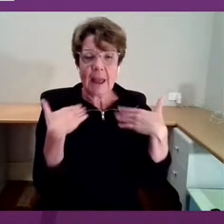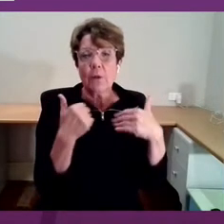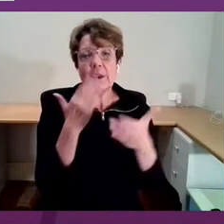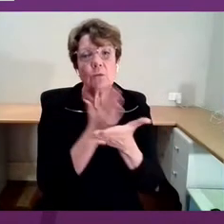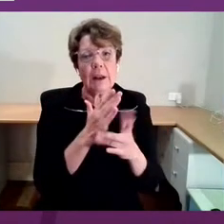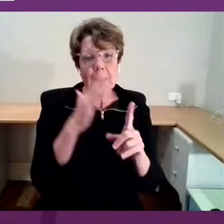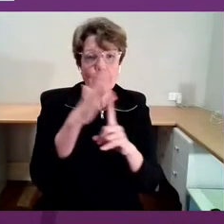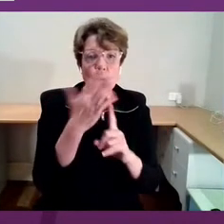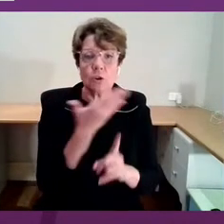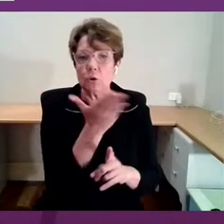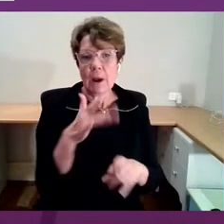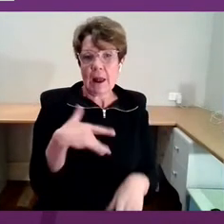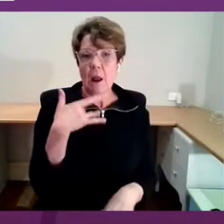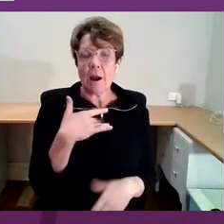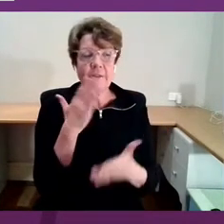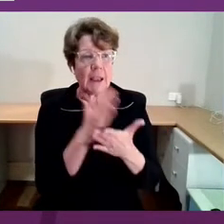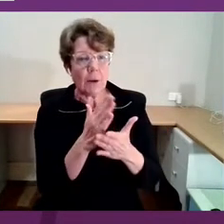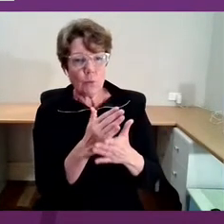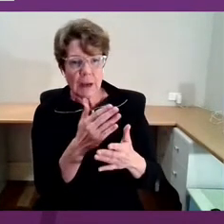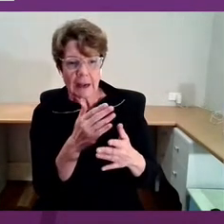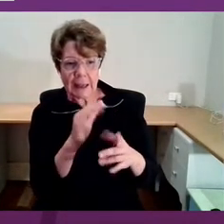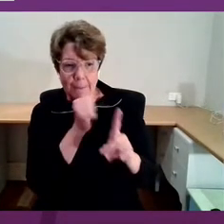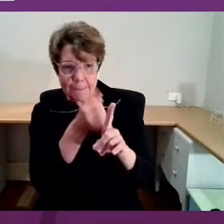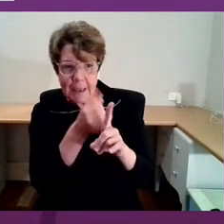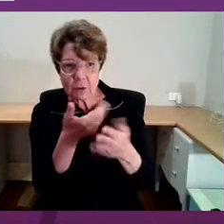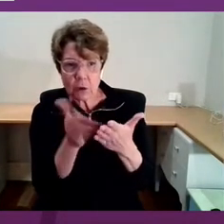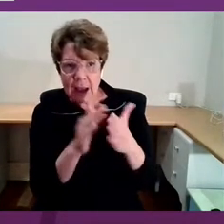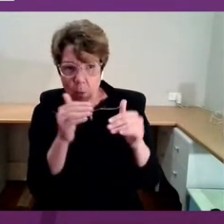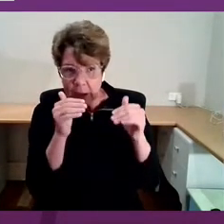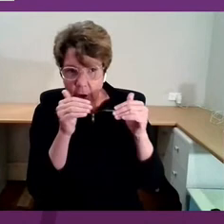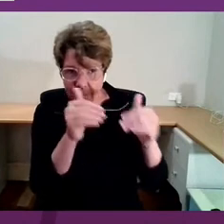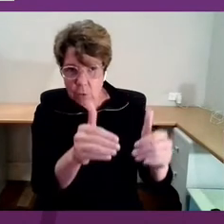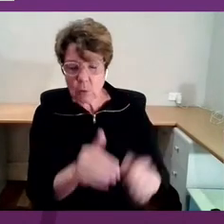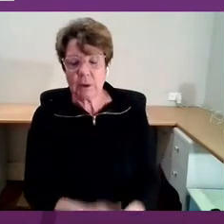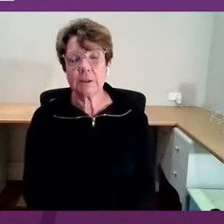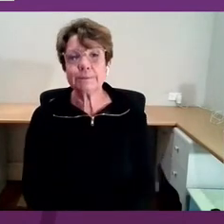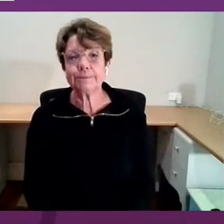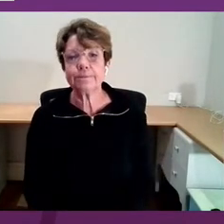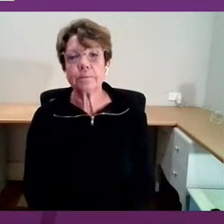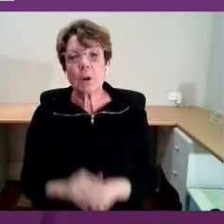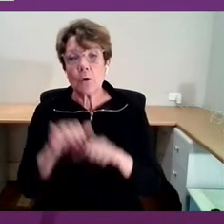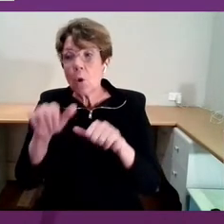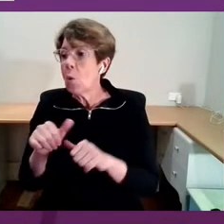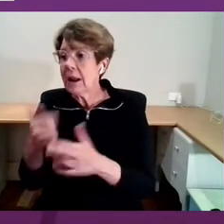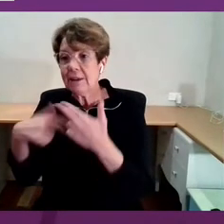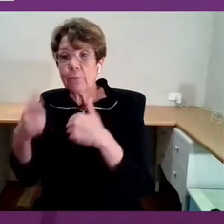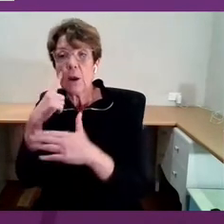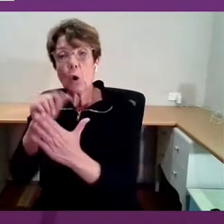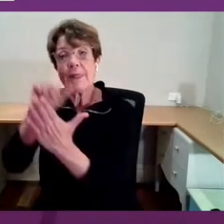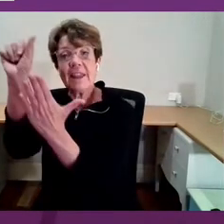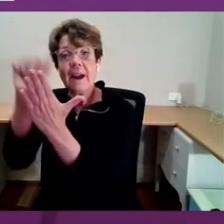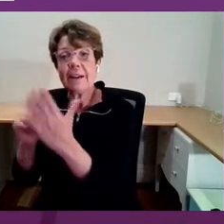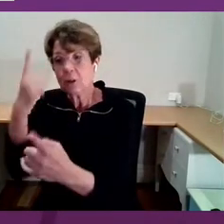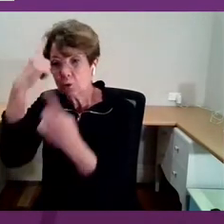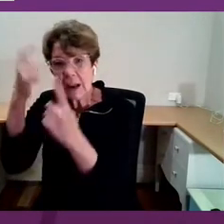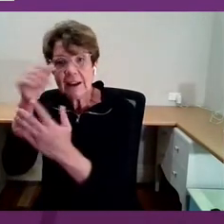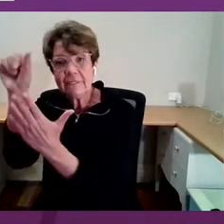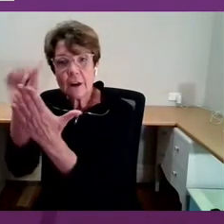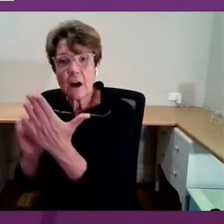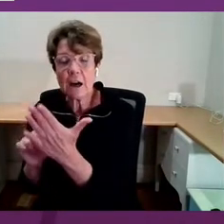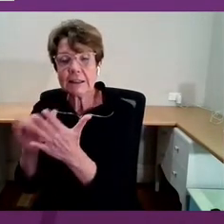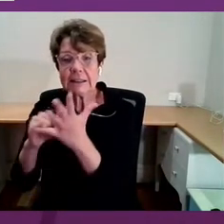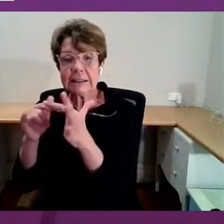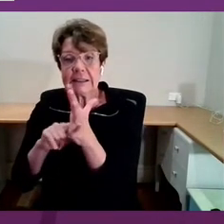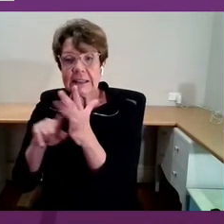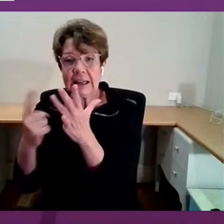that we can go forward. What then is the contribution of the creative arts sector to this concept of supporting someone to have a